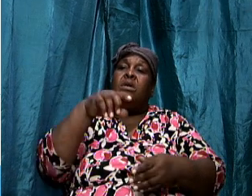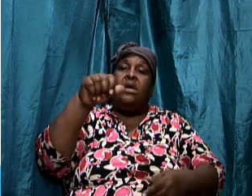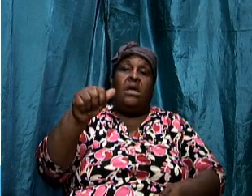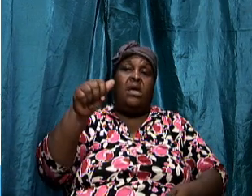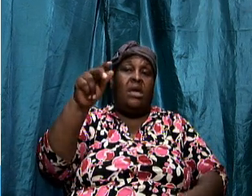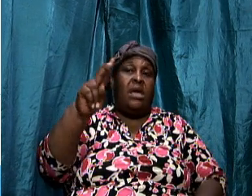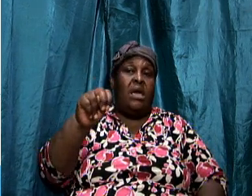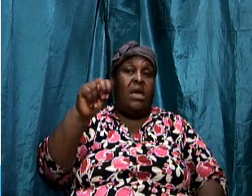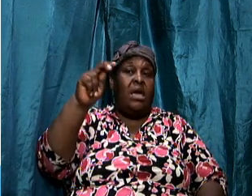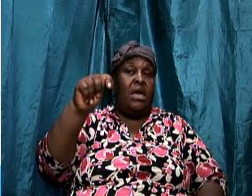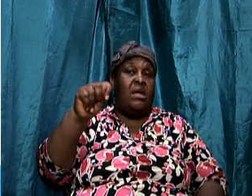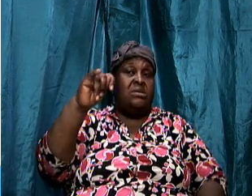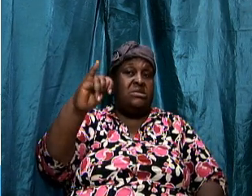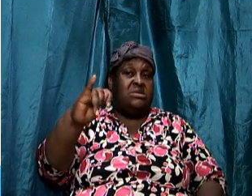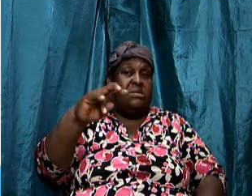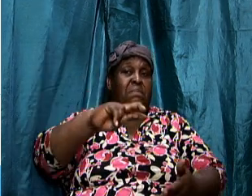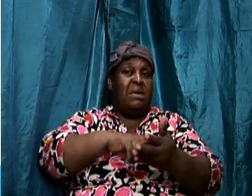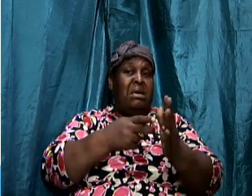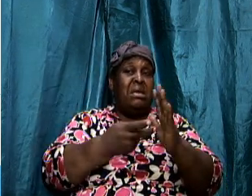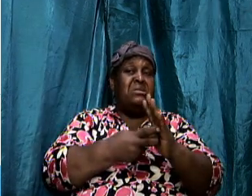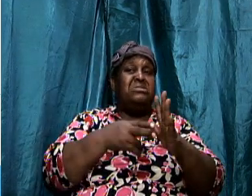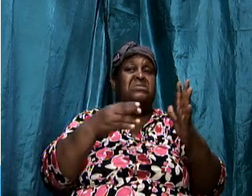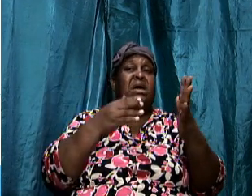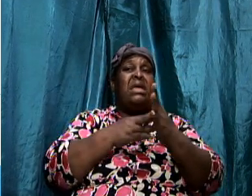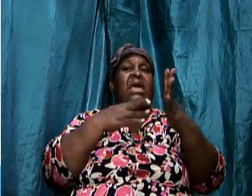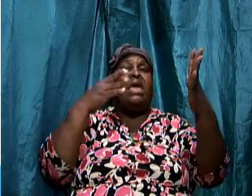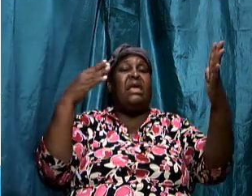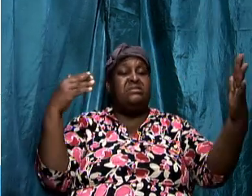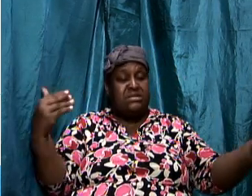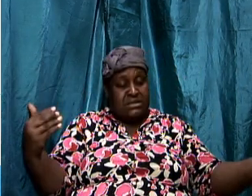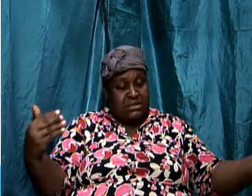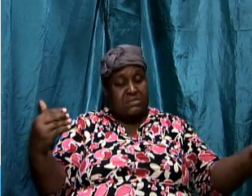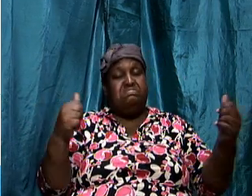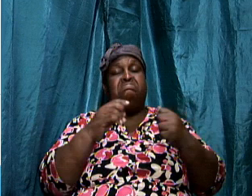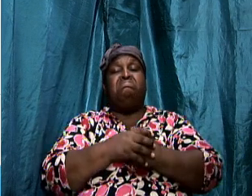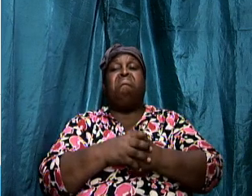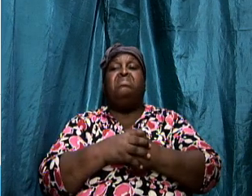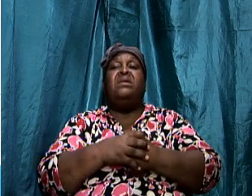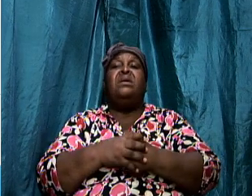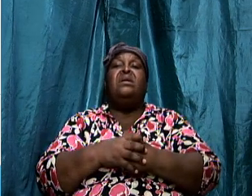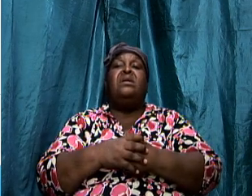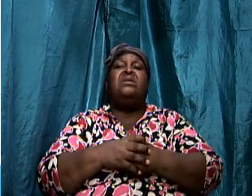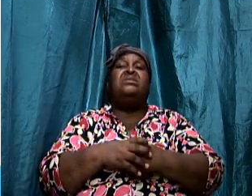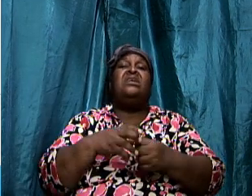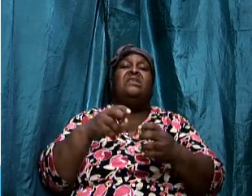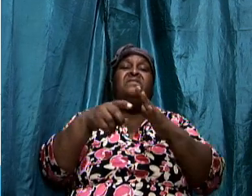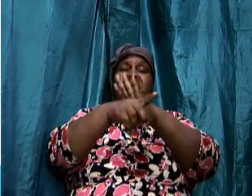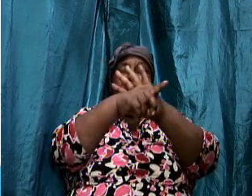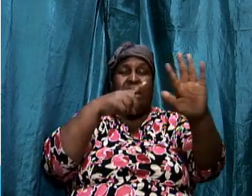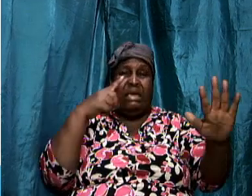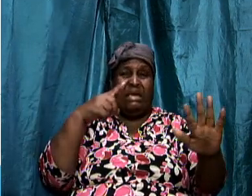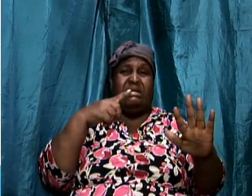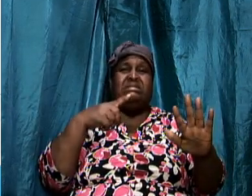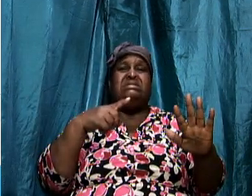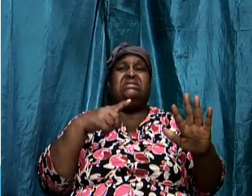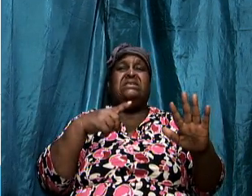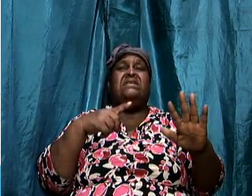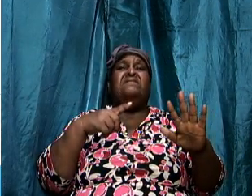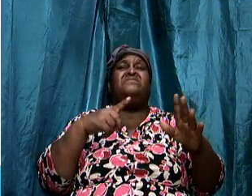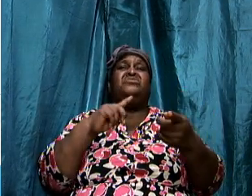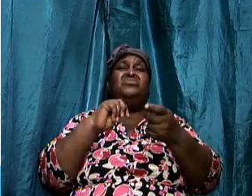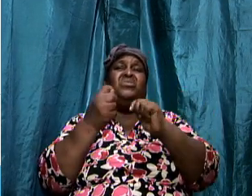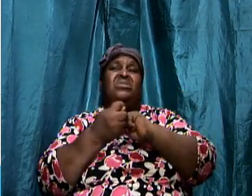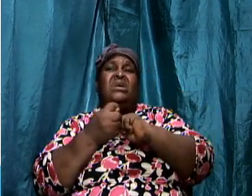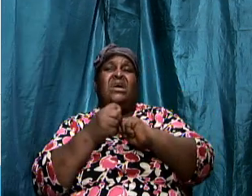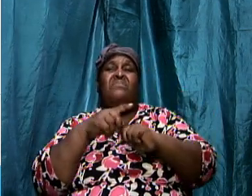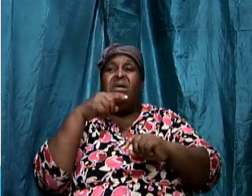means to simply to be against but it has a negative spin on it because it it it speaks